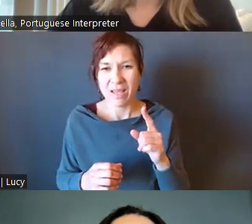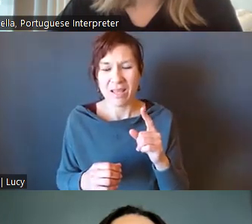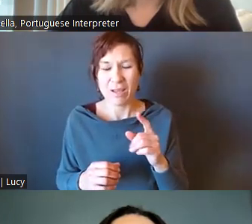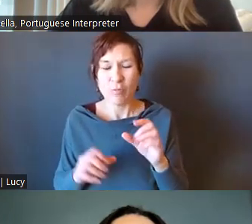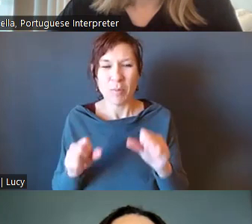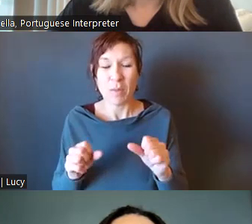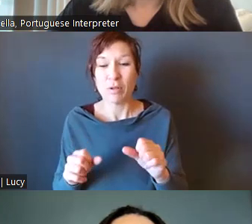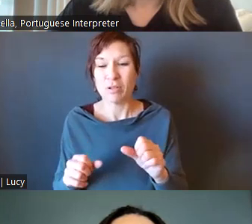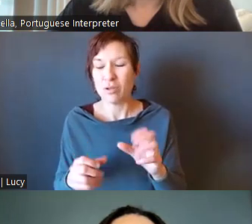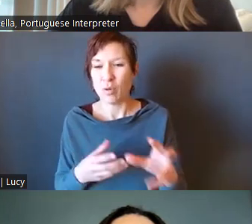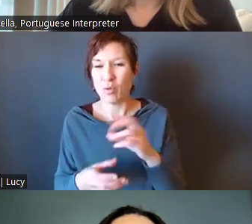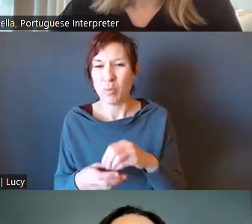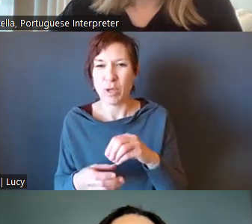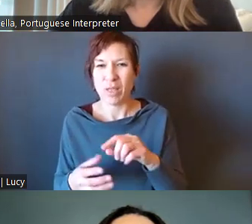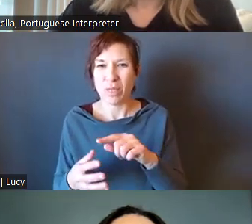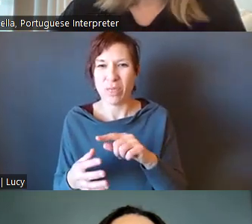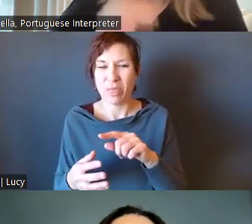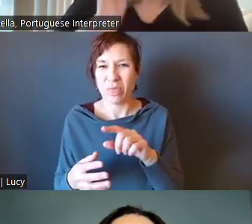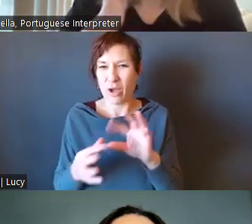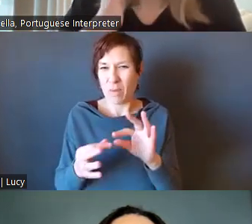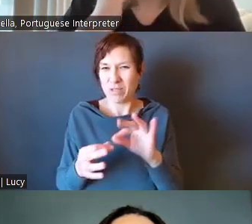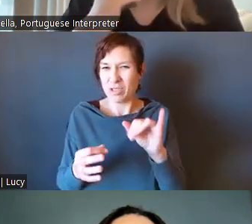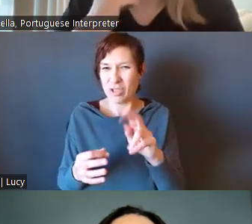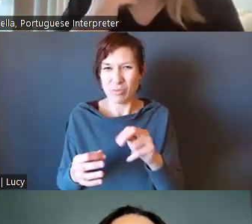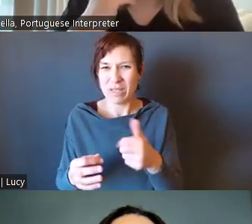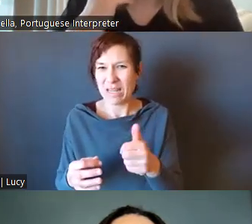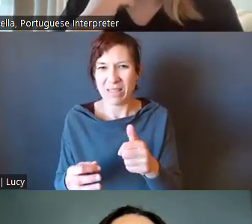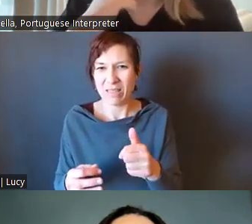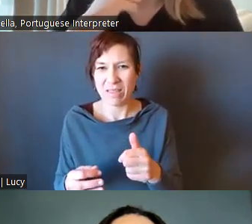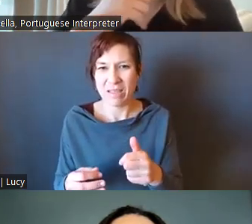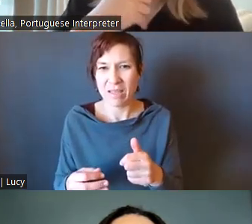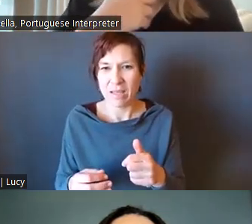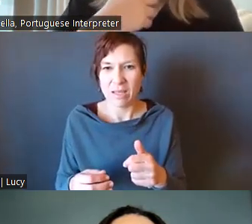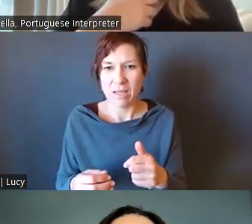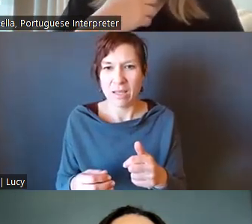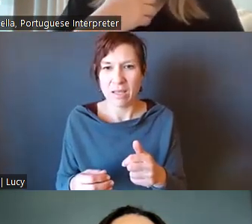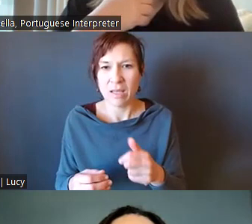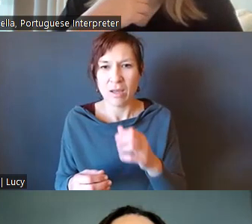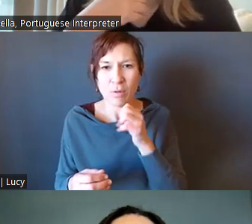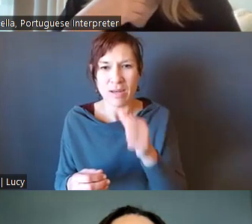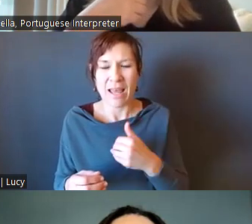would be doing that after the comment period closes. Okay. Thank you.